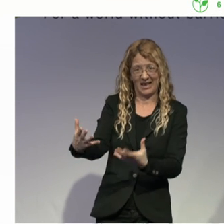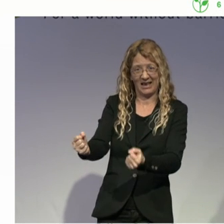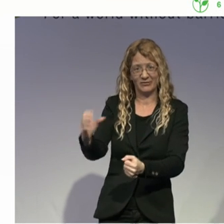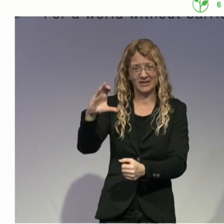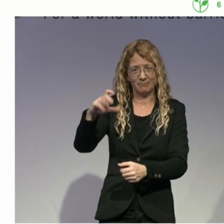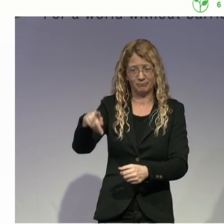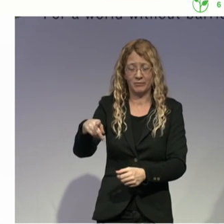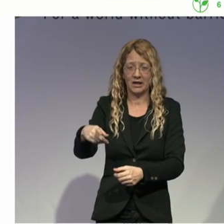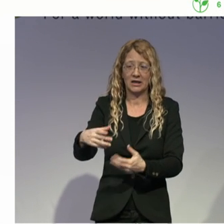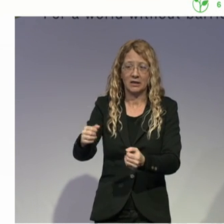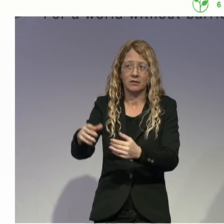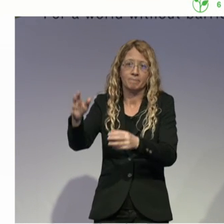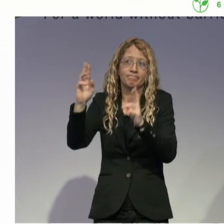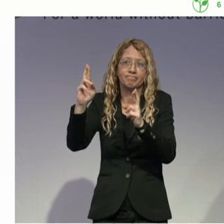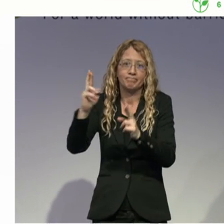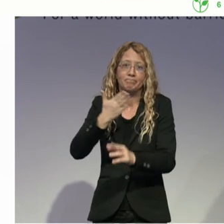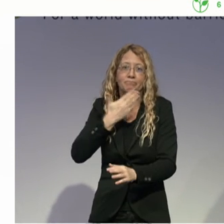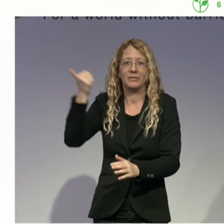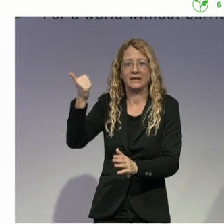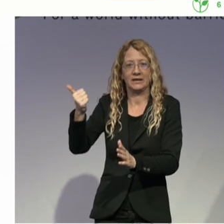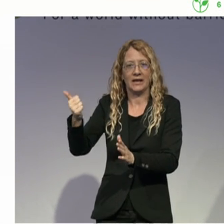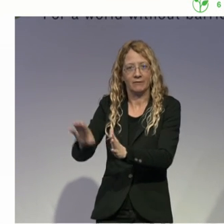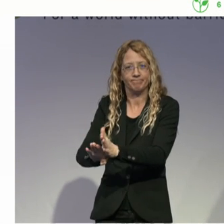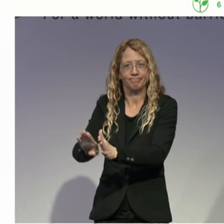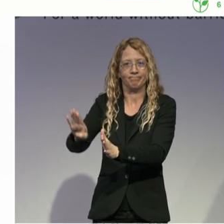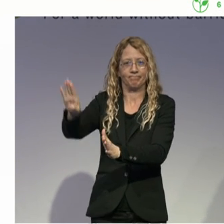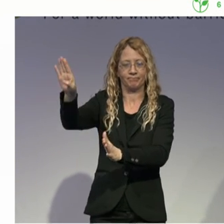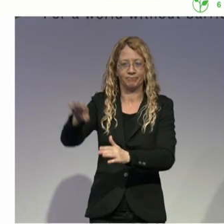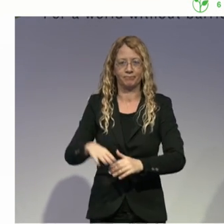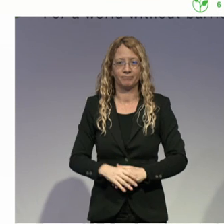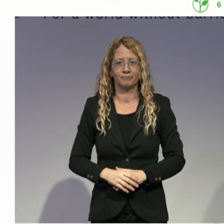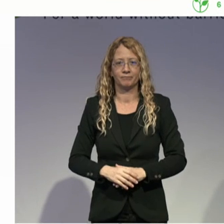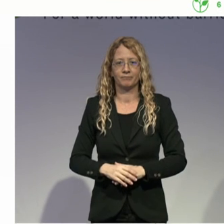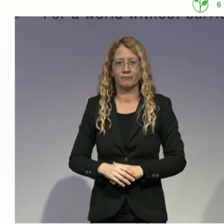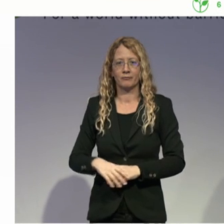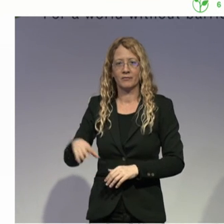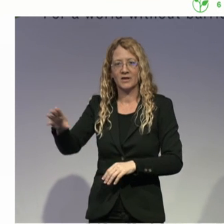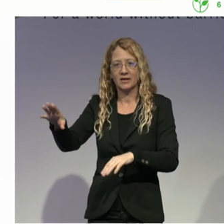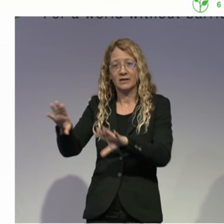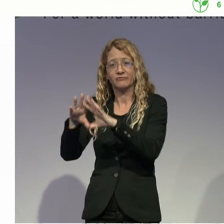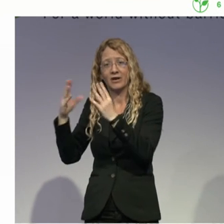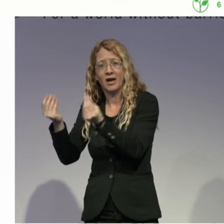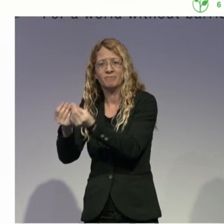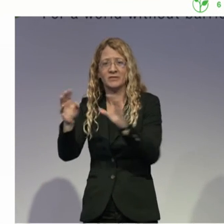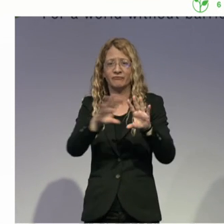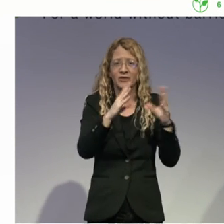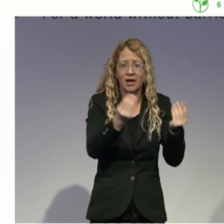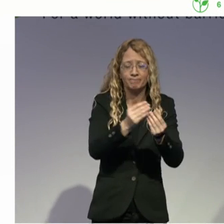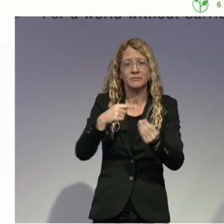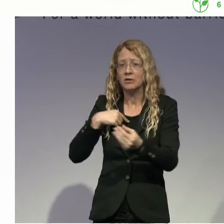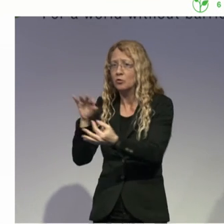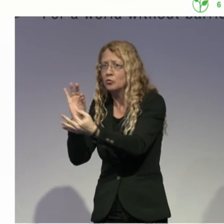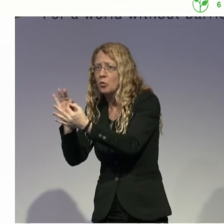this, we are getting in touch with the families through two main apps, within Facebook closed